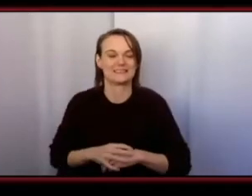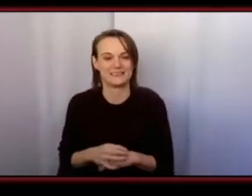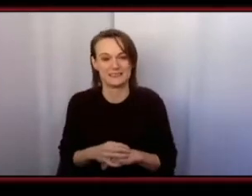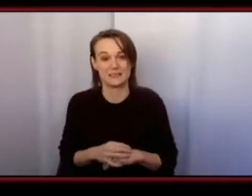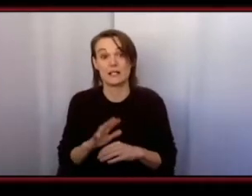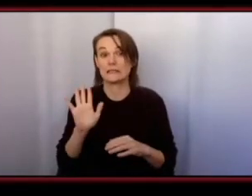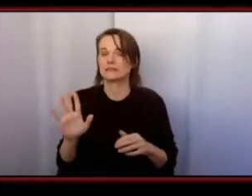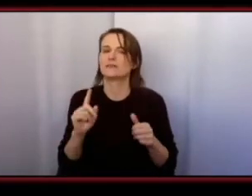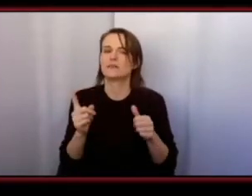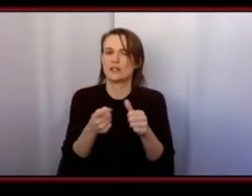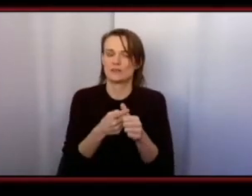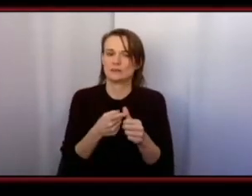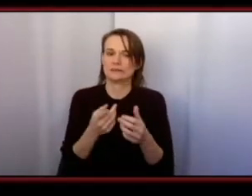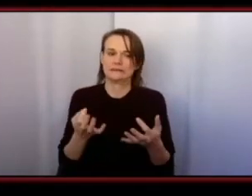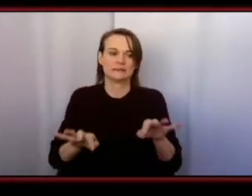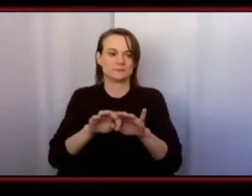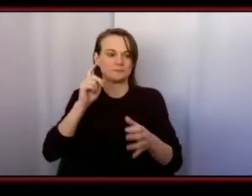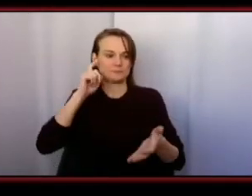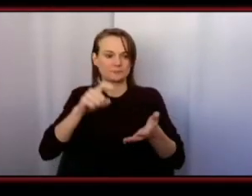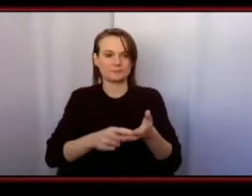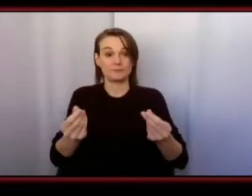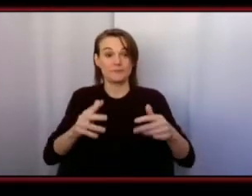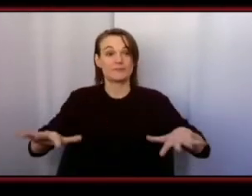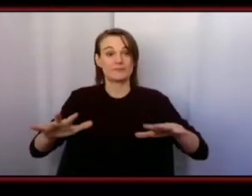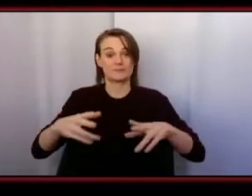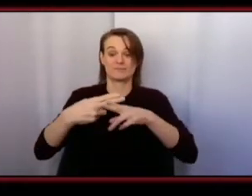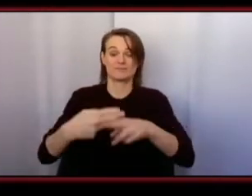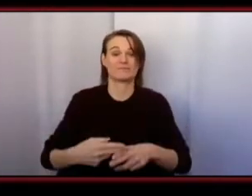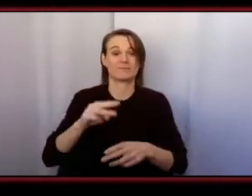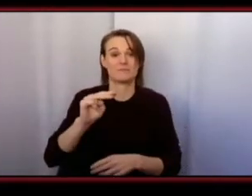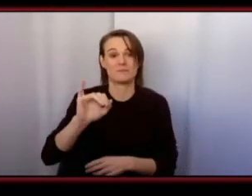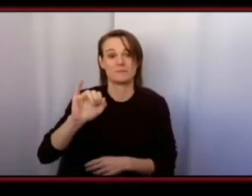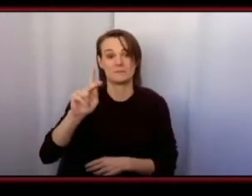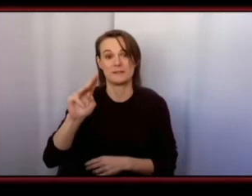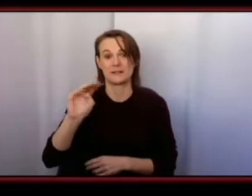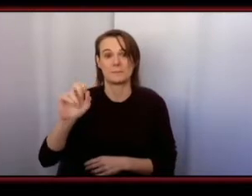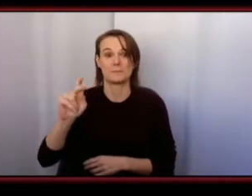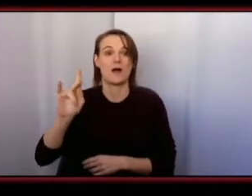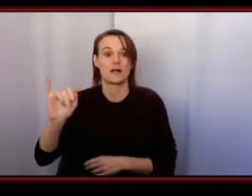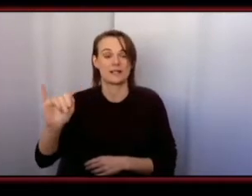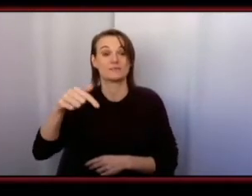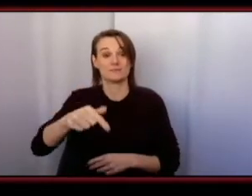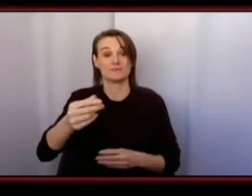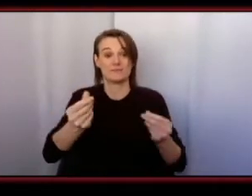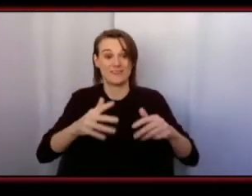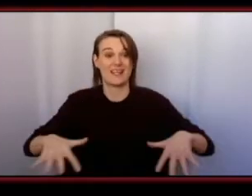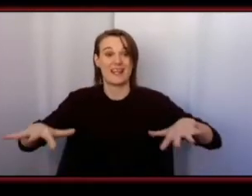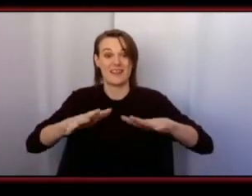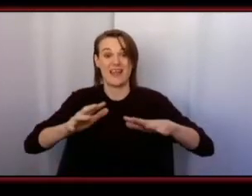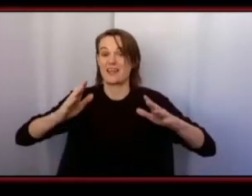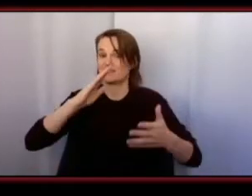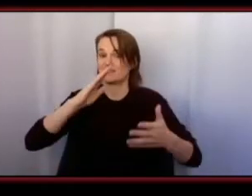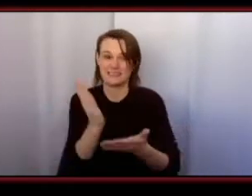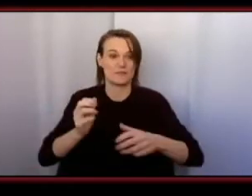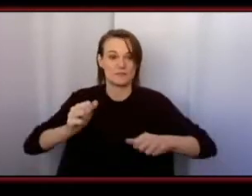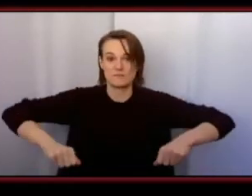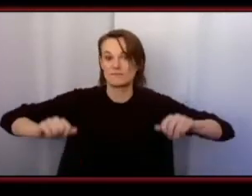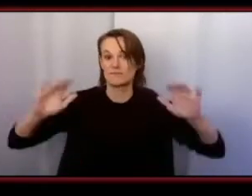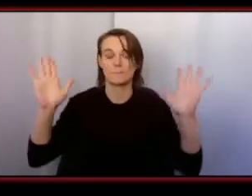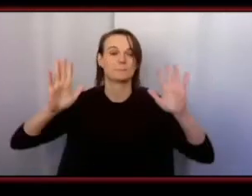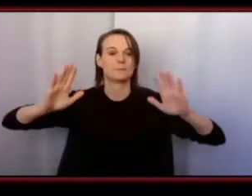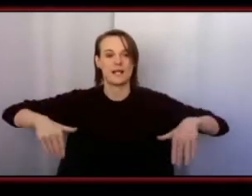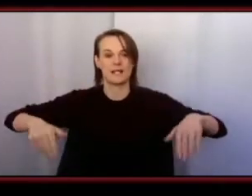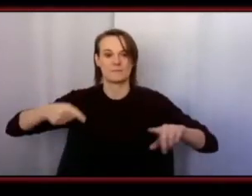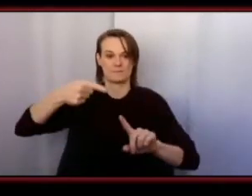to begin by acknowledging that we are in Mi'kma'ki the unceded territory and ancestral homeland of the Mi'kmaq Nation our